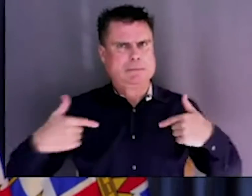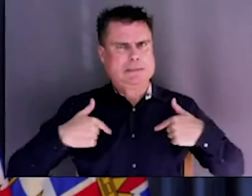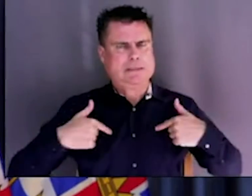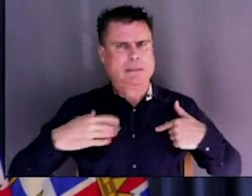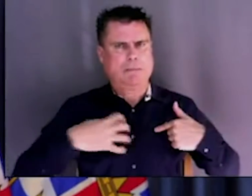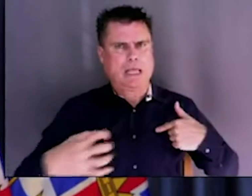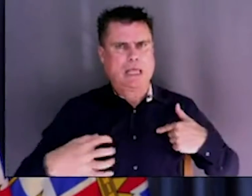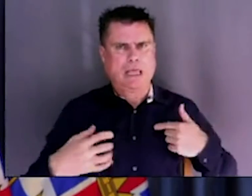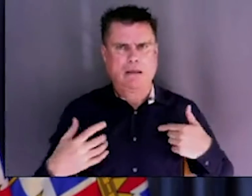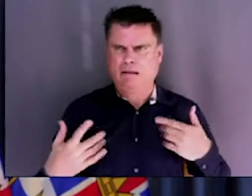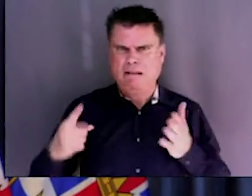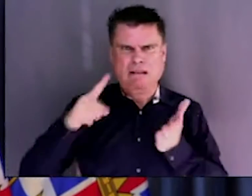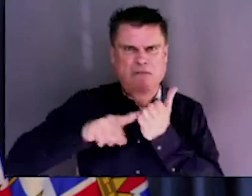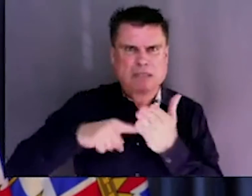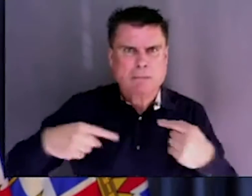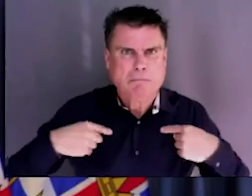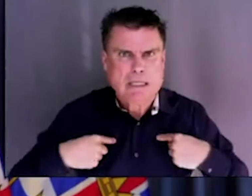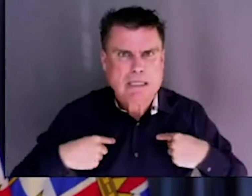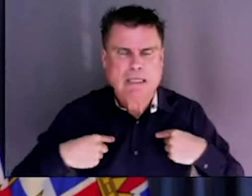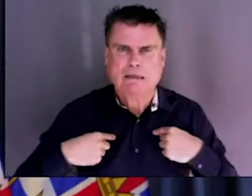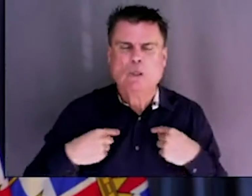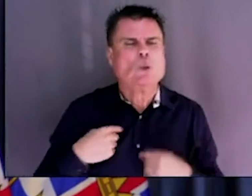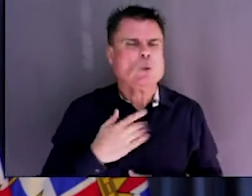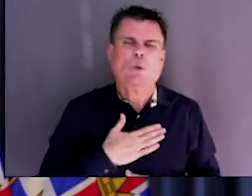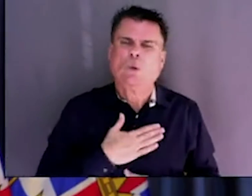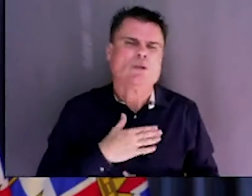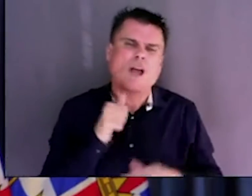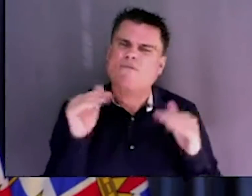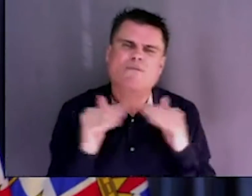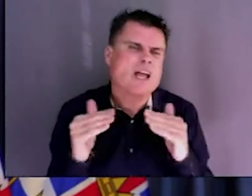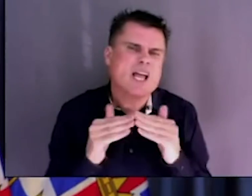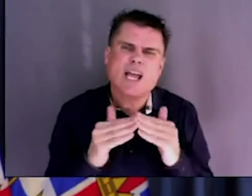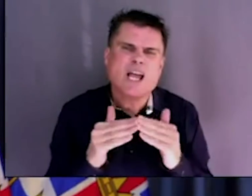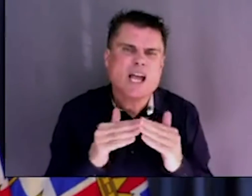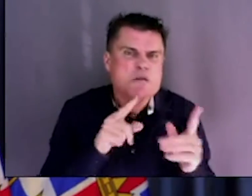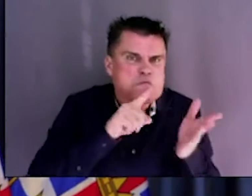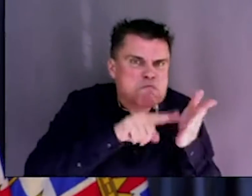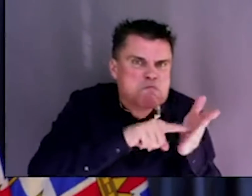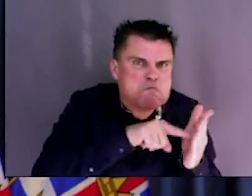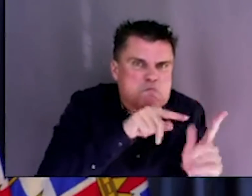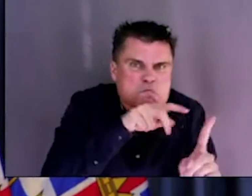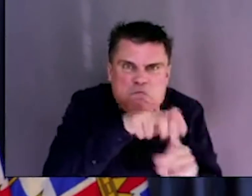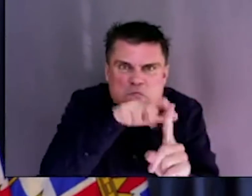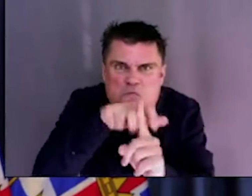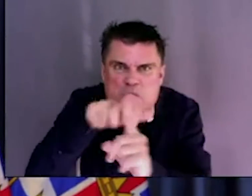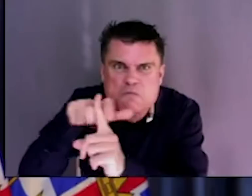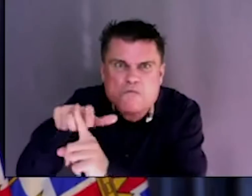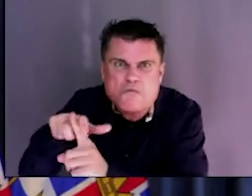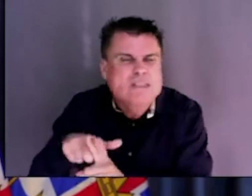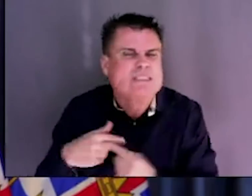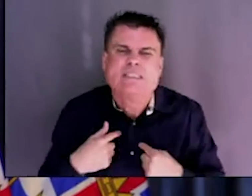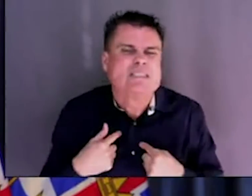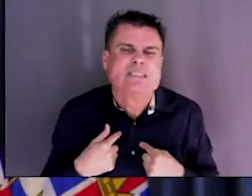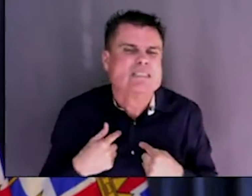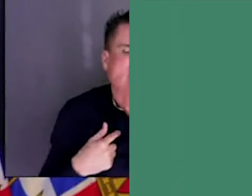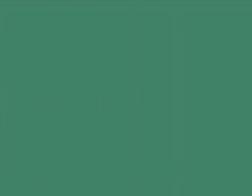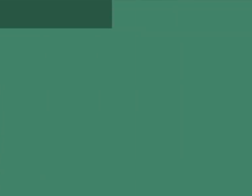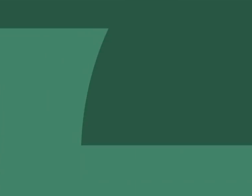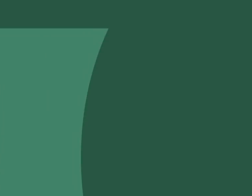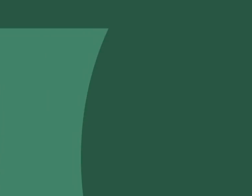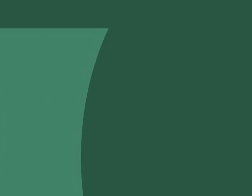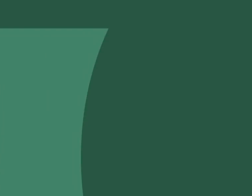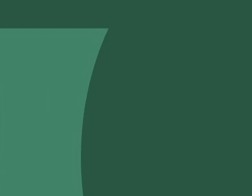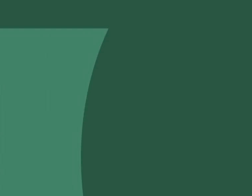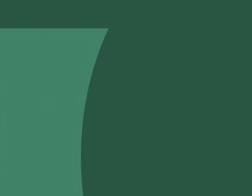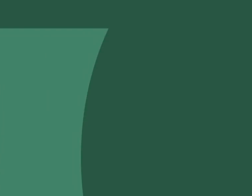speaker's office will carry on. The special prosecutor will carry on as if there's been no change. They're looking at events that are in the past, not in the